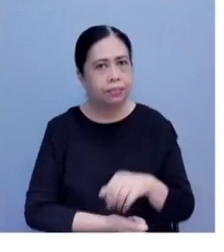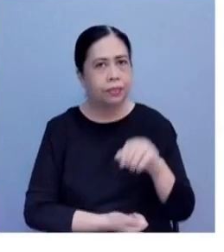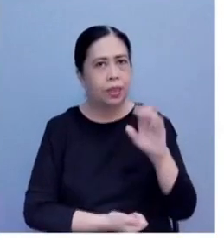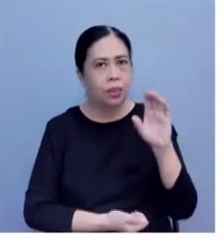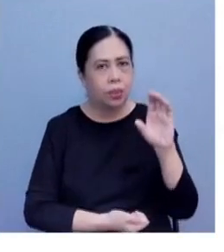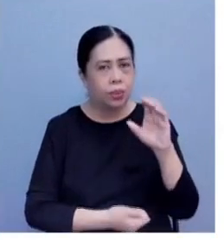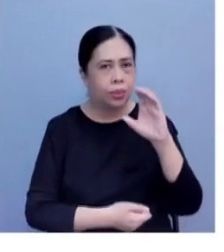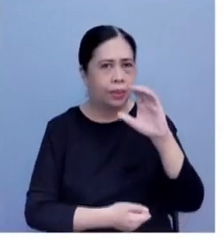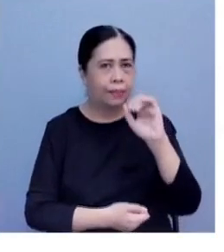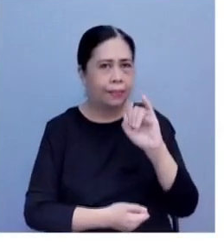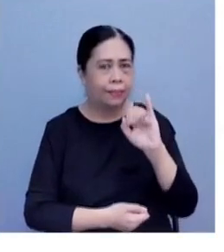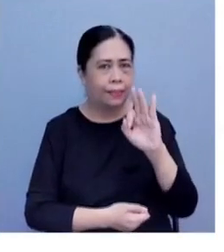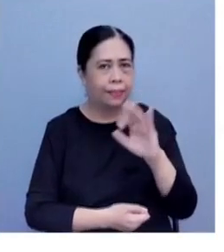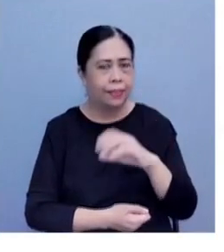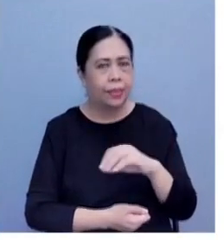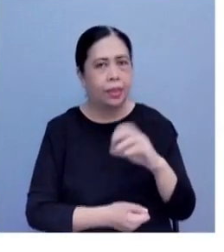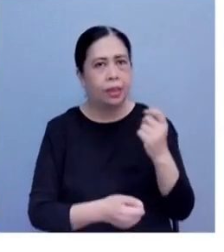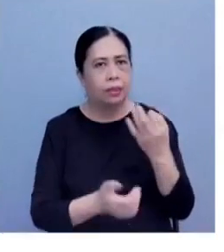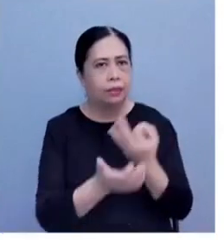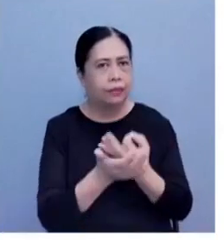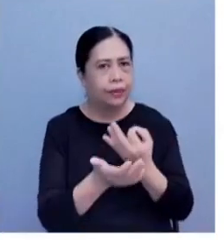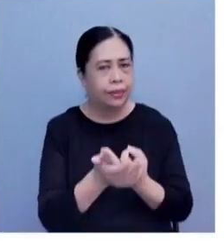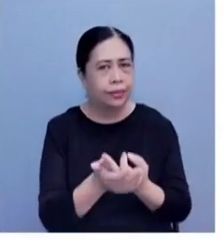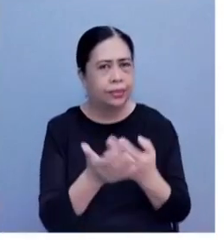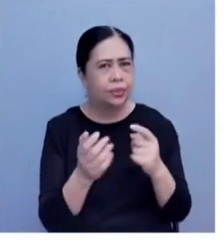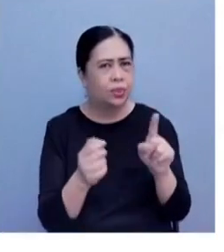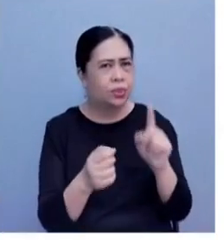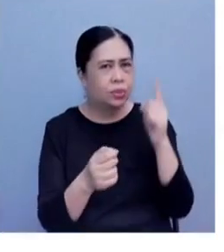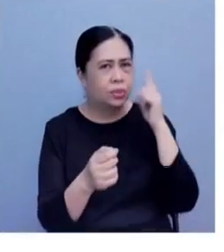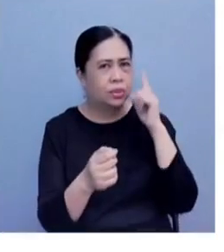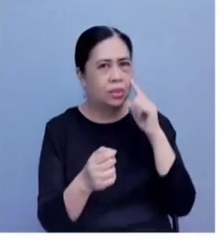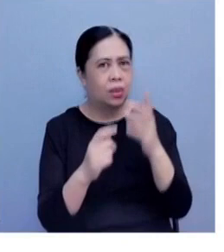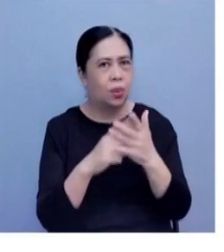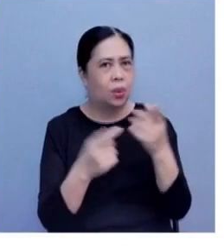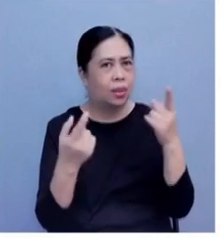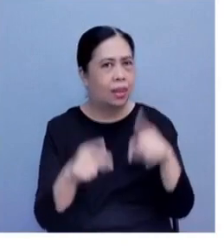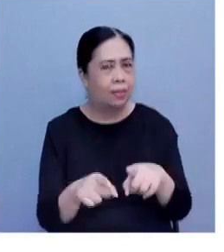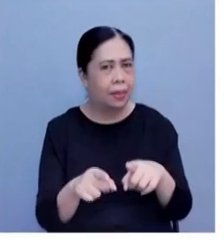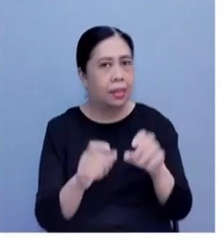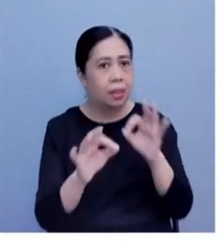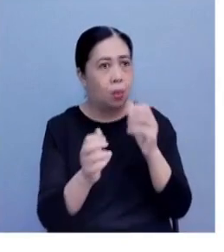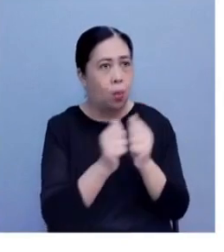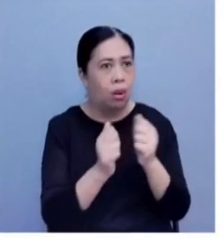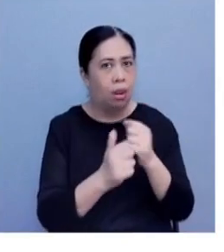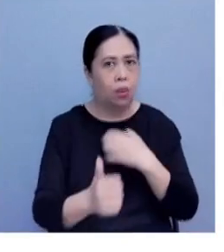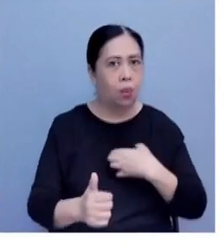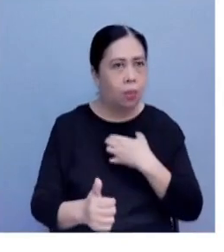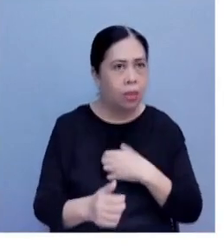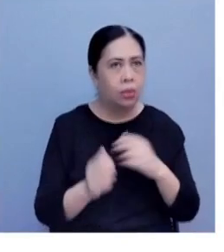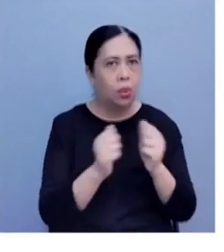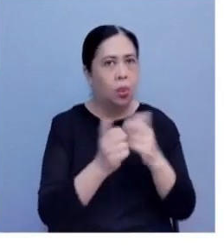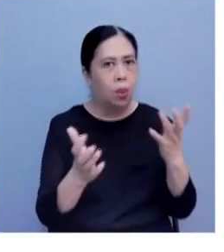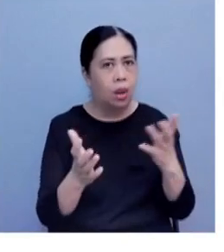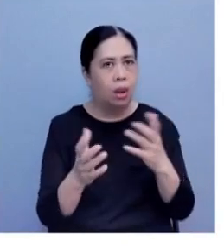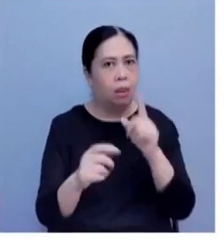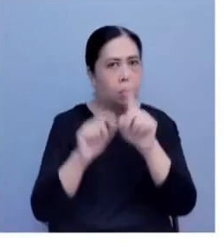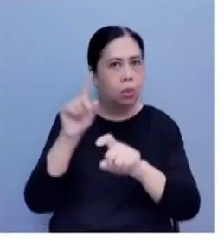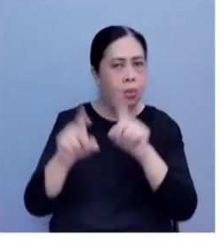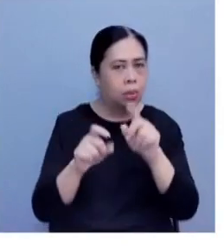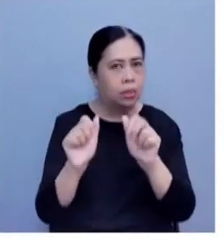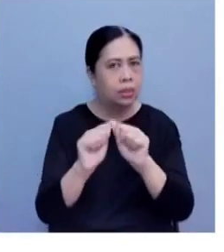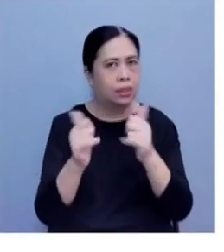confidential, and intelligence funds, what do you think would have been the fate of the said funds and the agencies